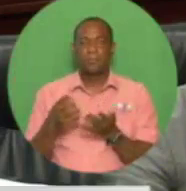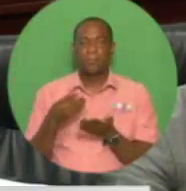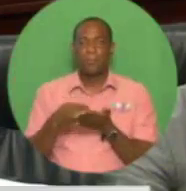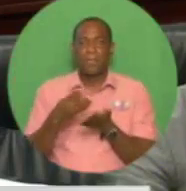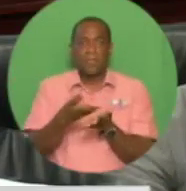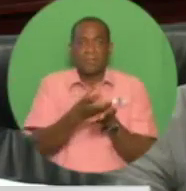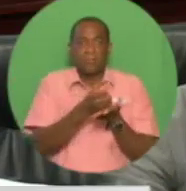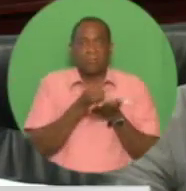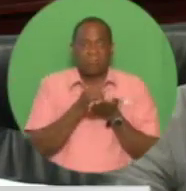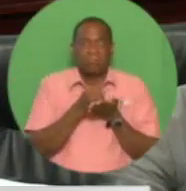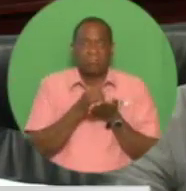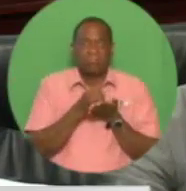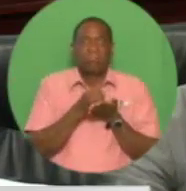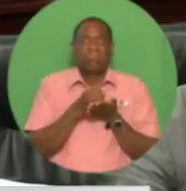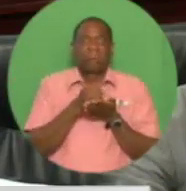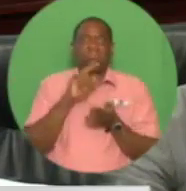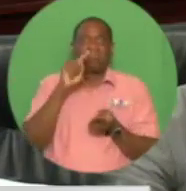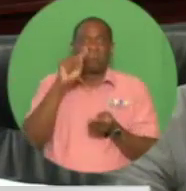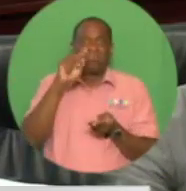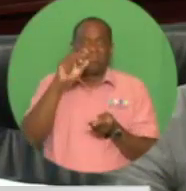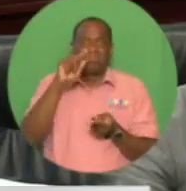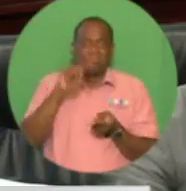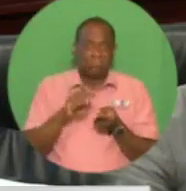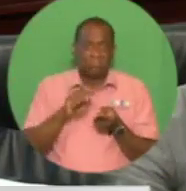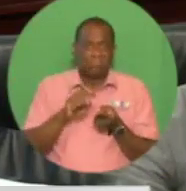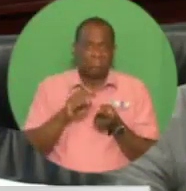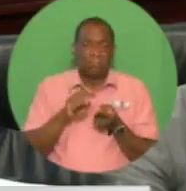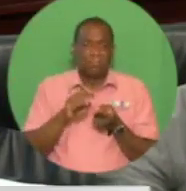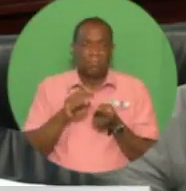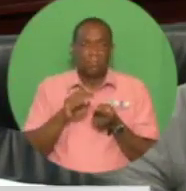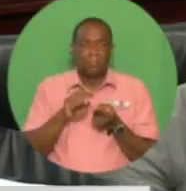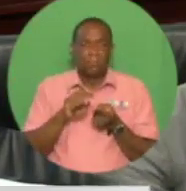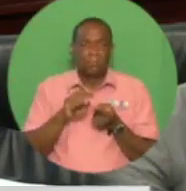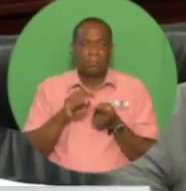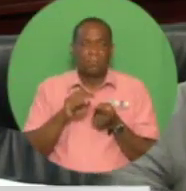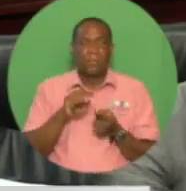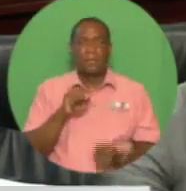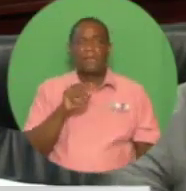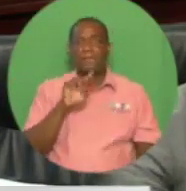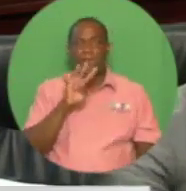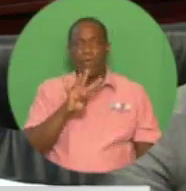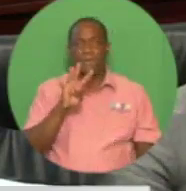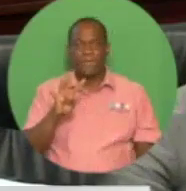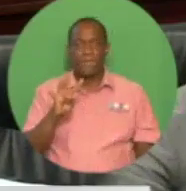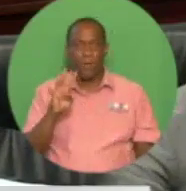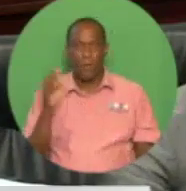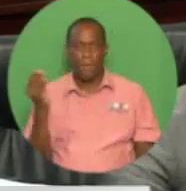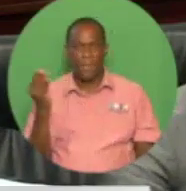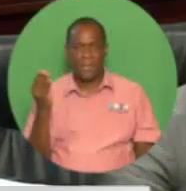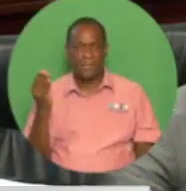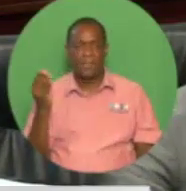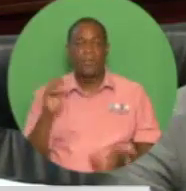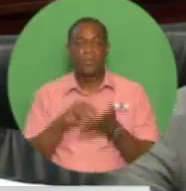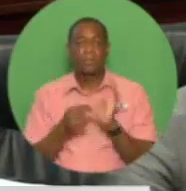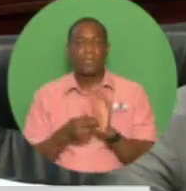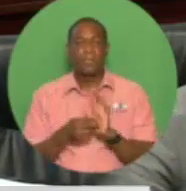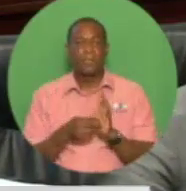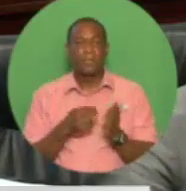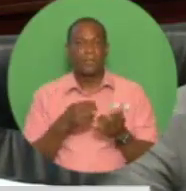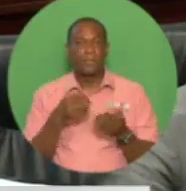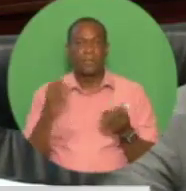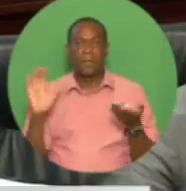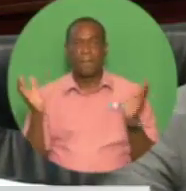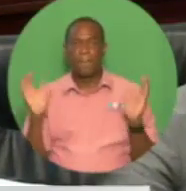.9 billion, creating a $20 billion gap between revenue and expenditure, with the three-year revenue average for